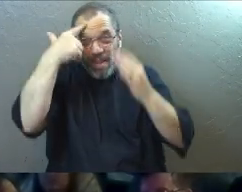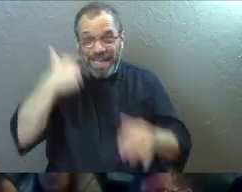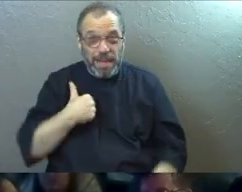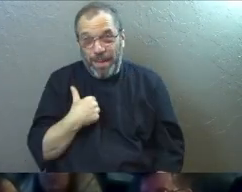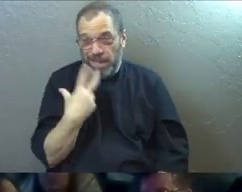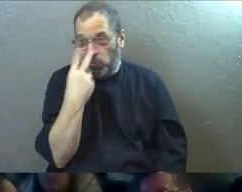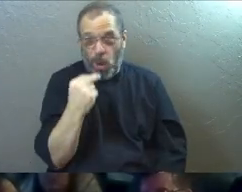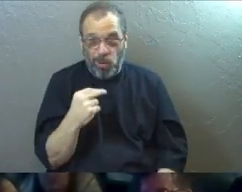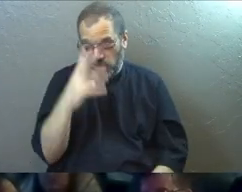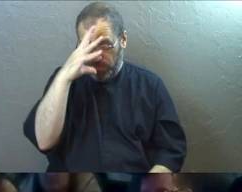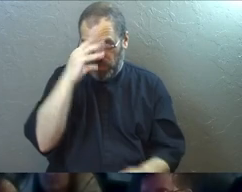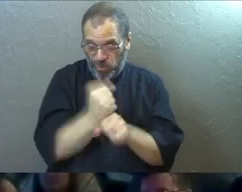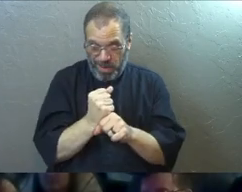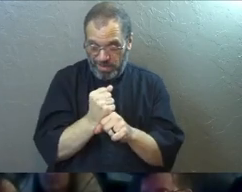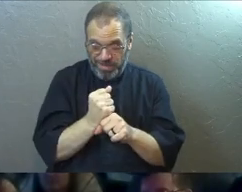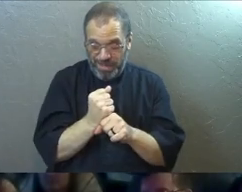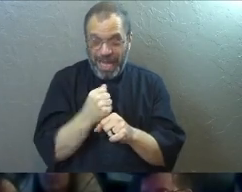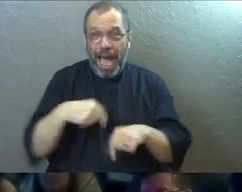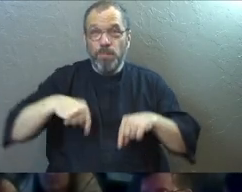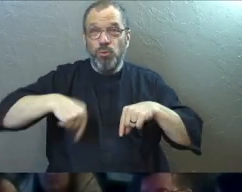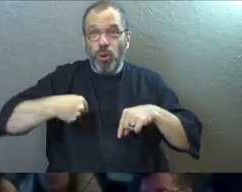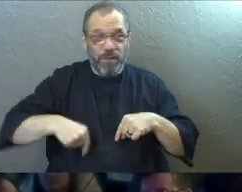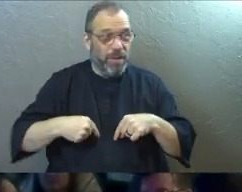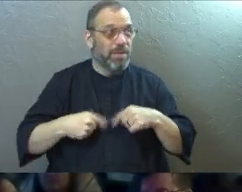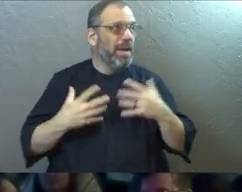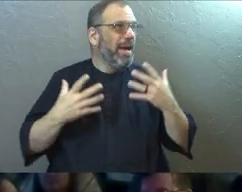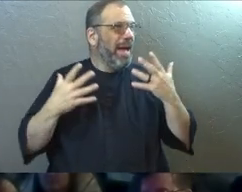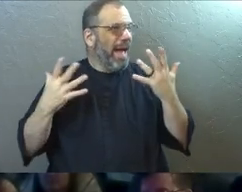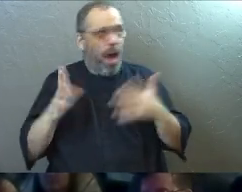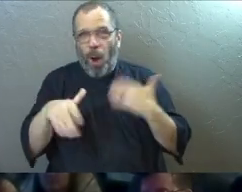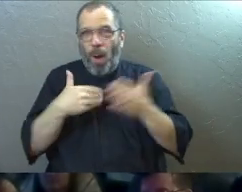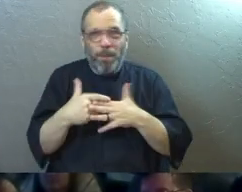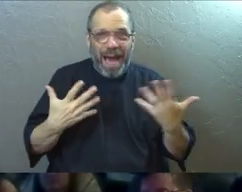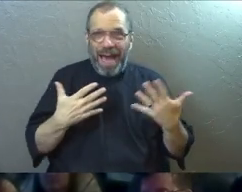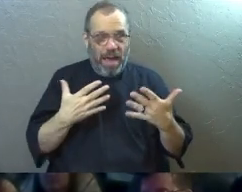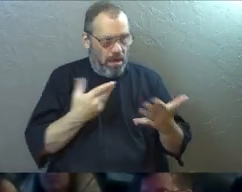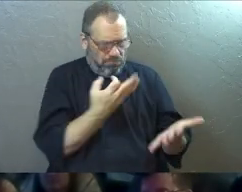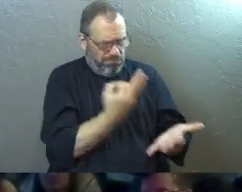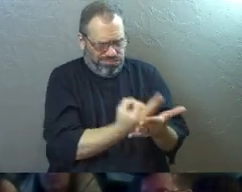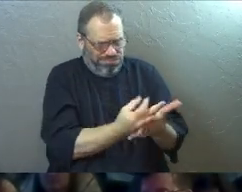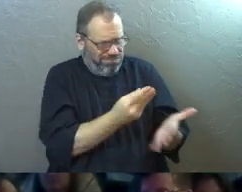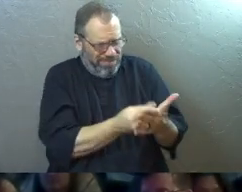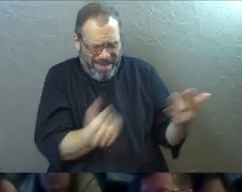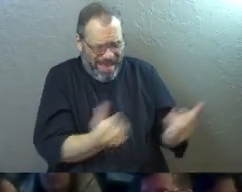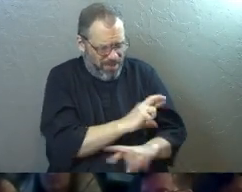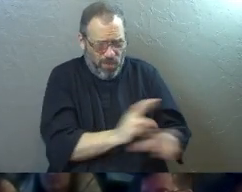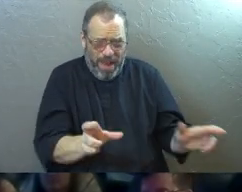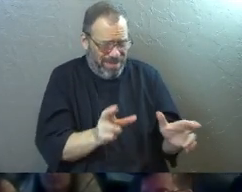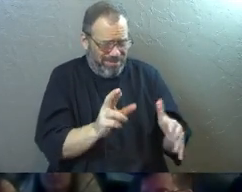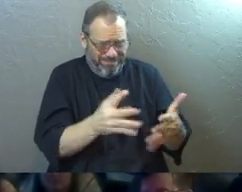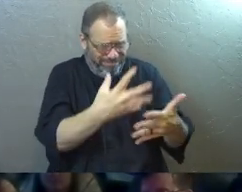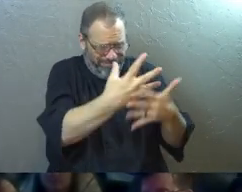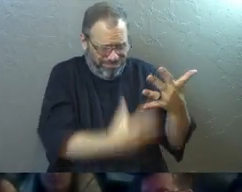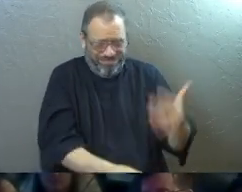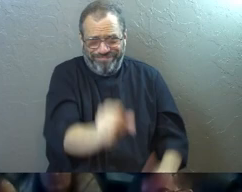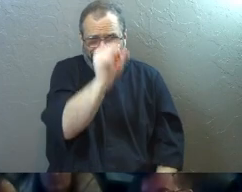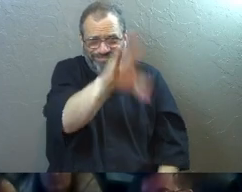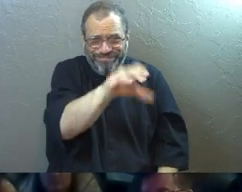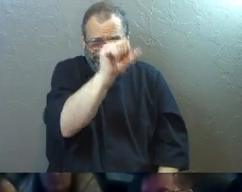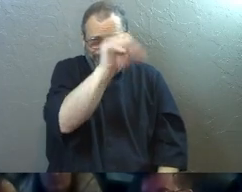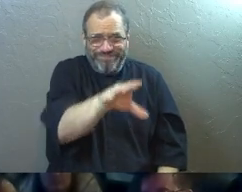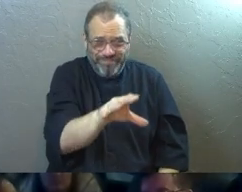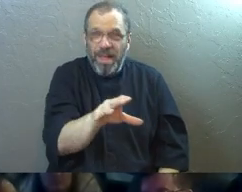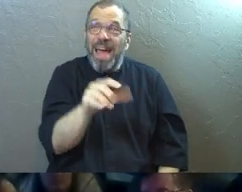no trust or assurance. I'm nervous. I'm timid. I've got all my facts and figures. I'm ready to say all the things that I need to